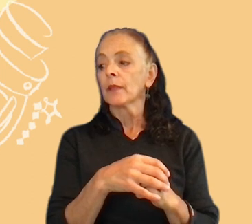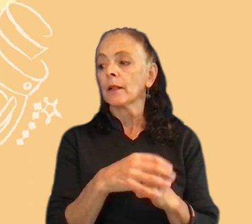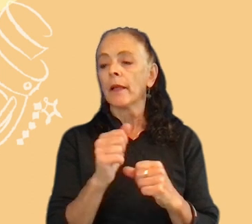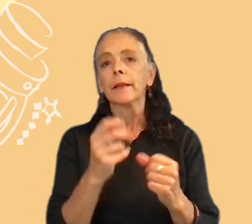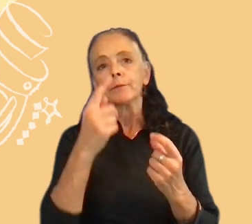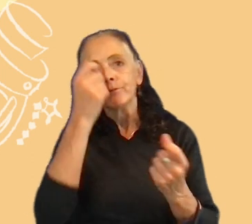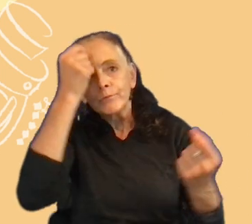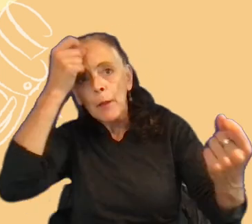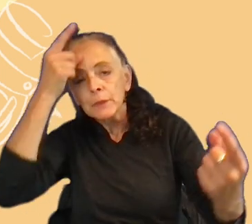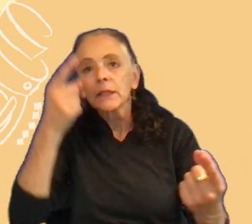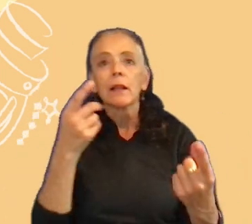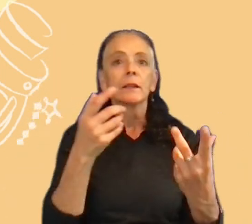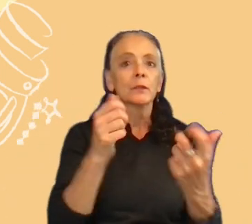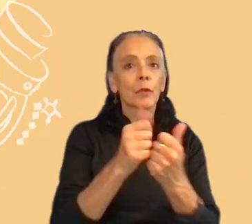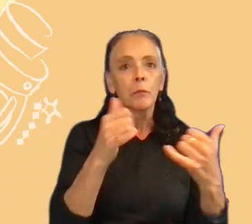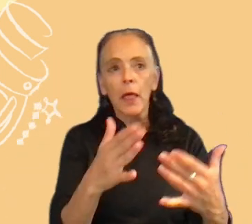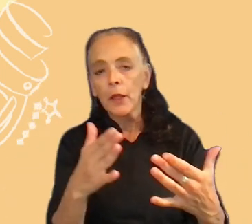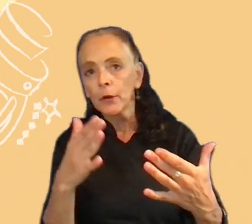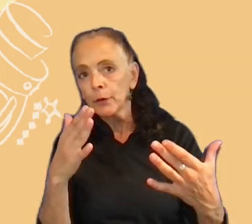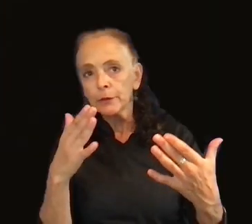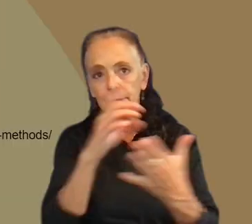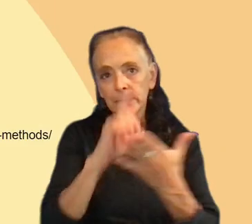and defining what we were going to do.